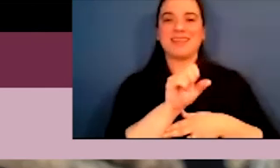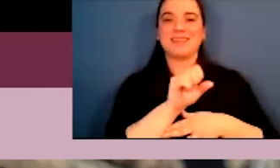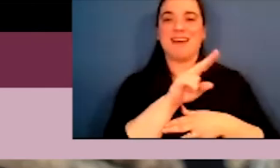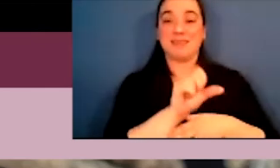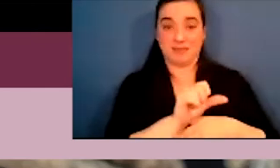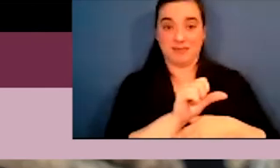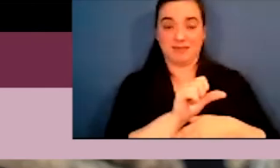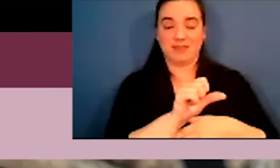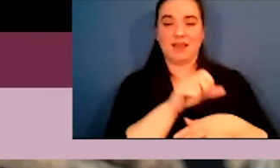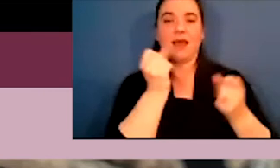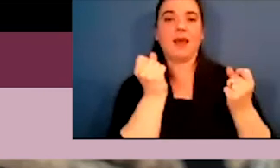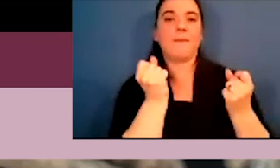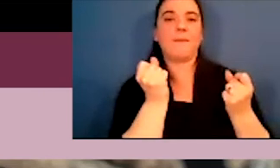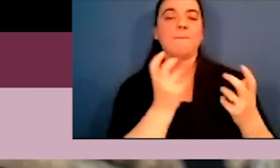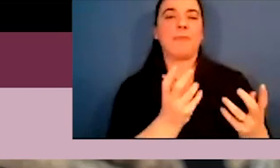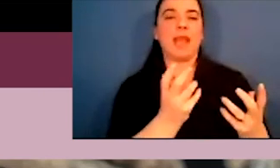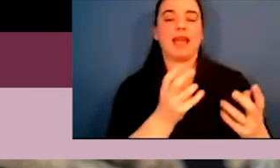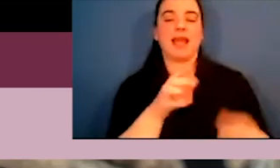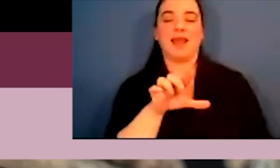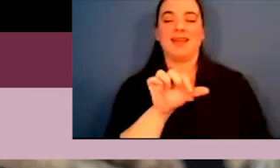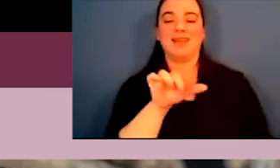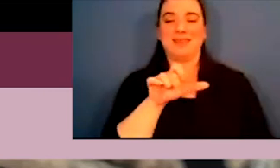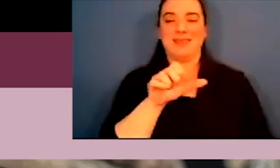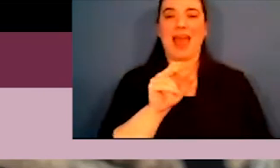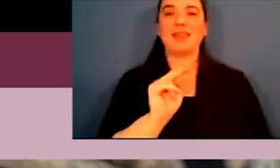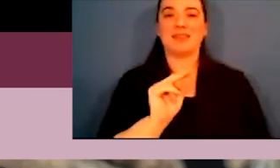through the US census.